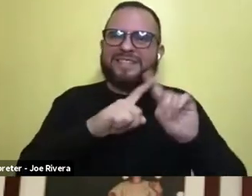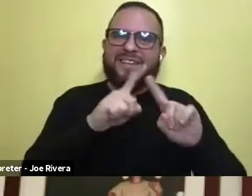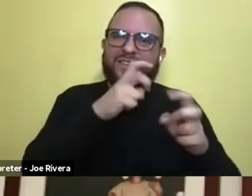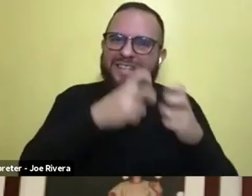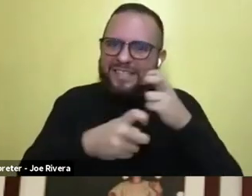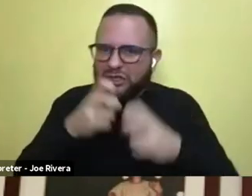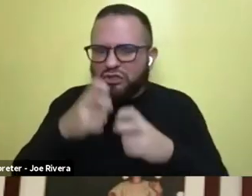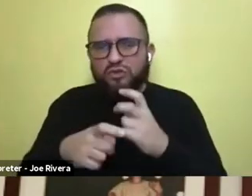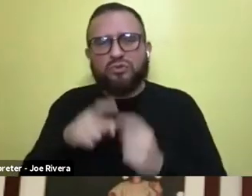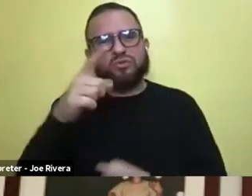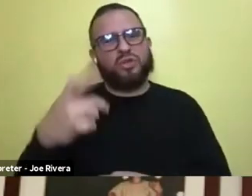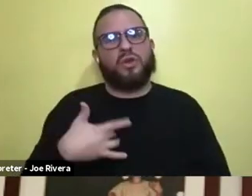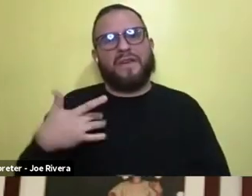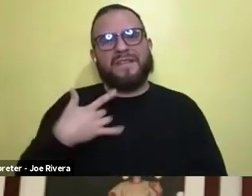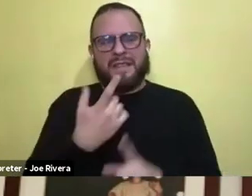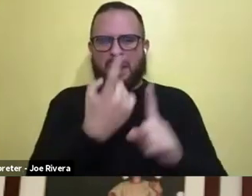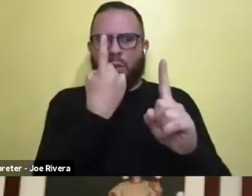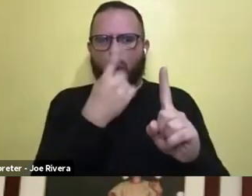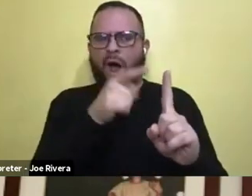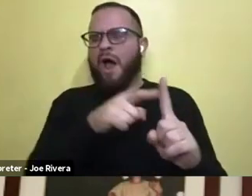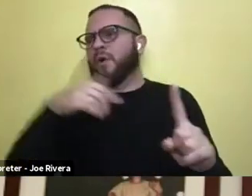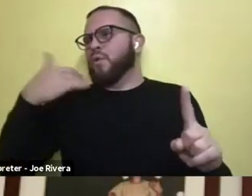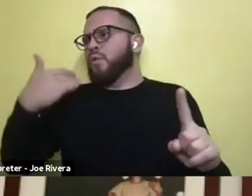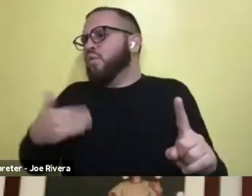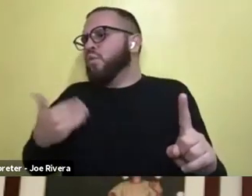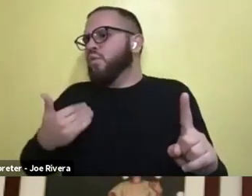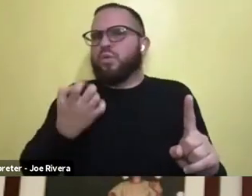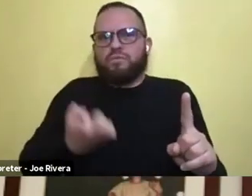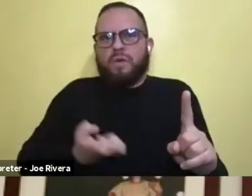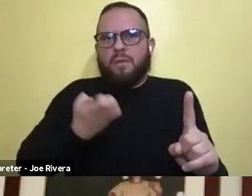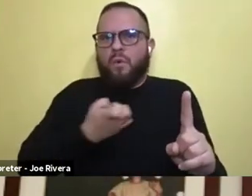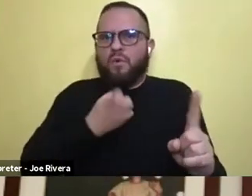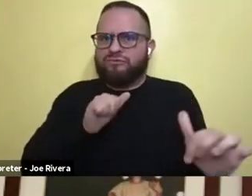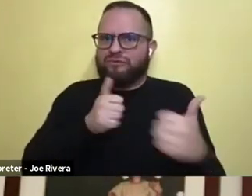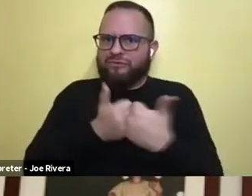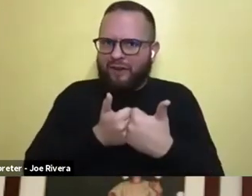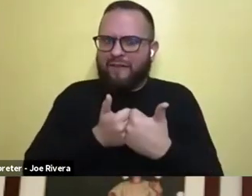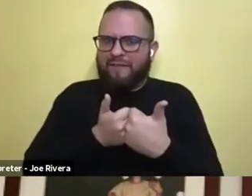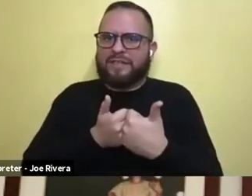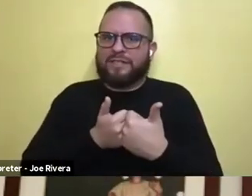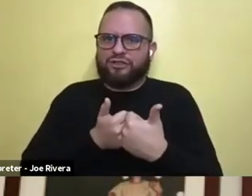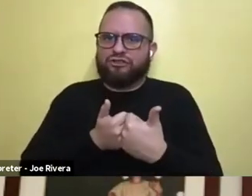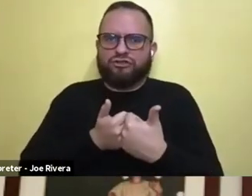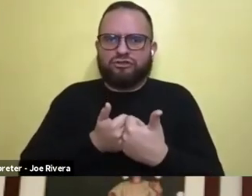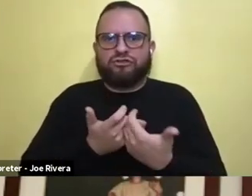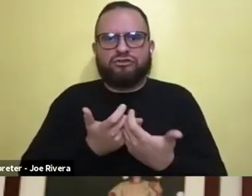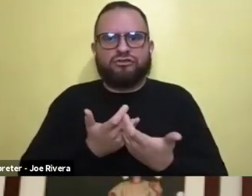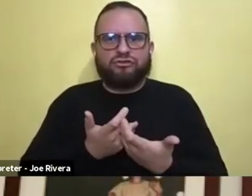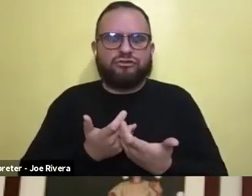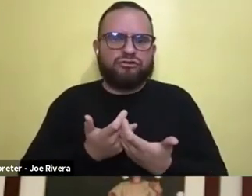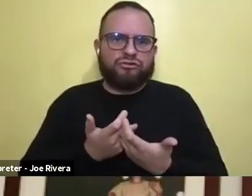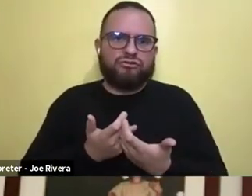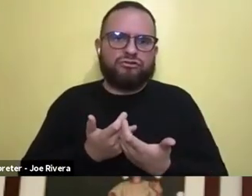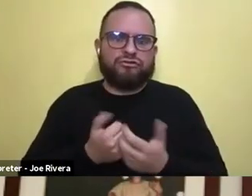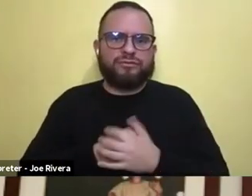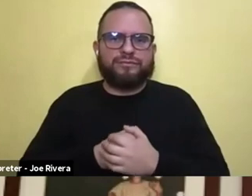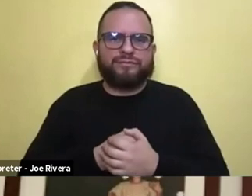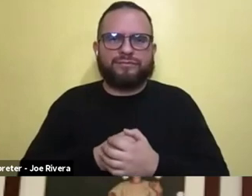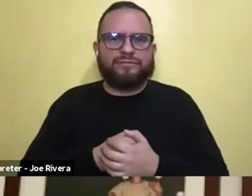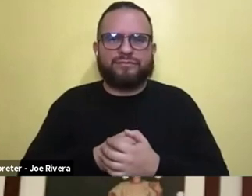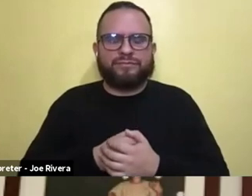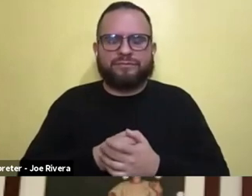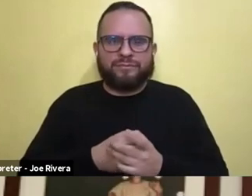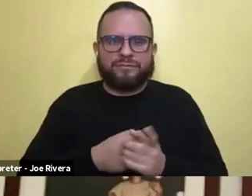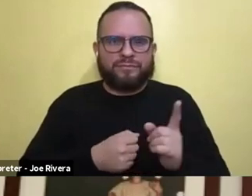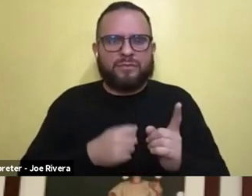of particular emotional challenge for you to really lean in on or, um, you know, address something that,